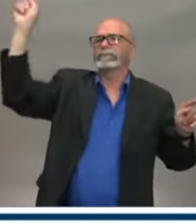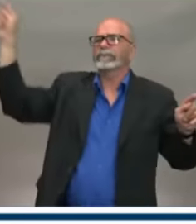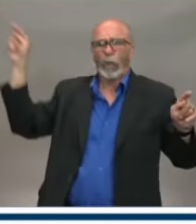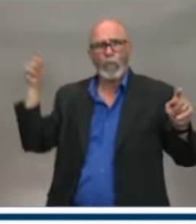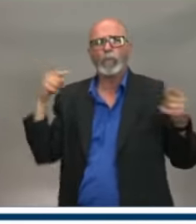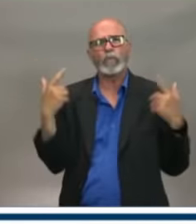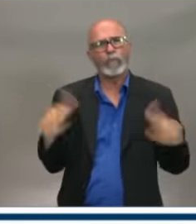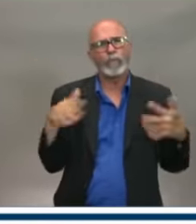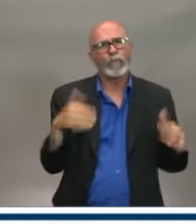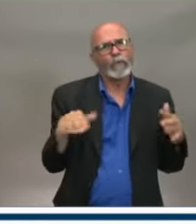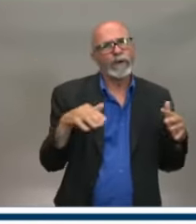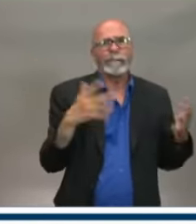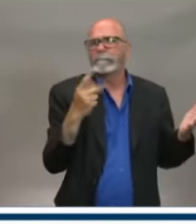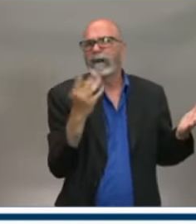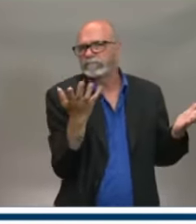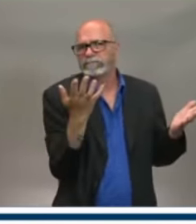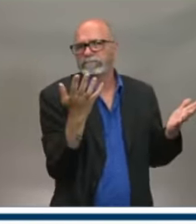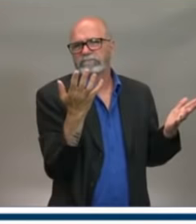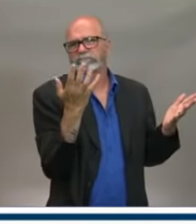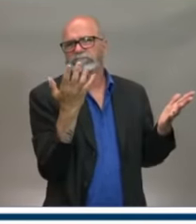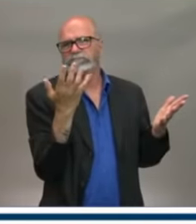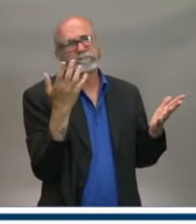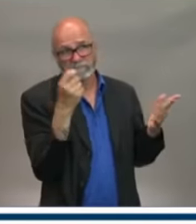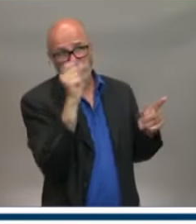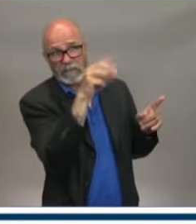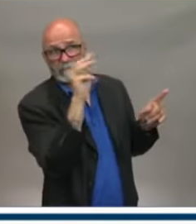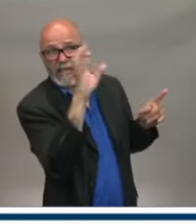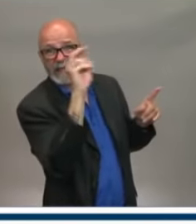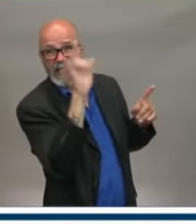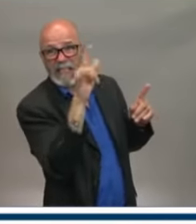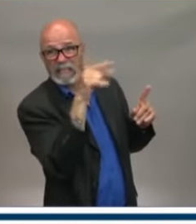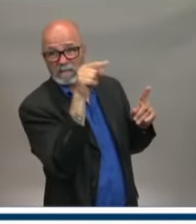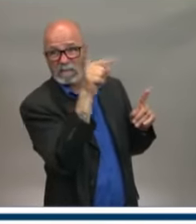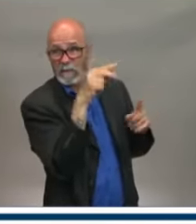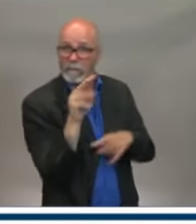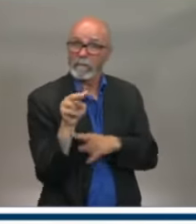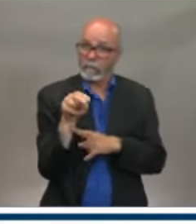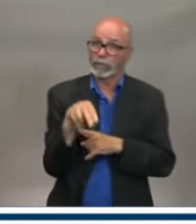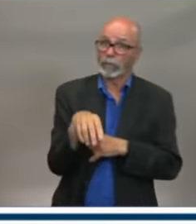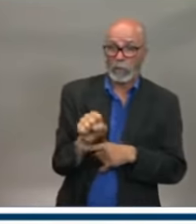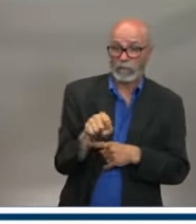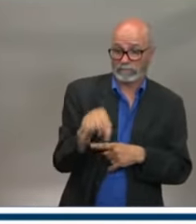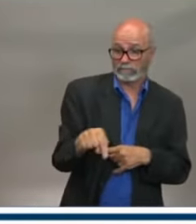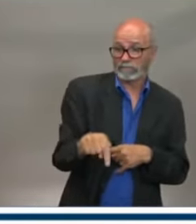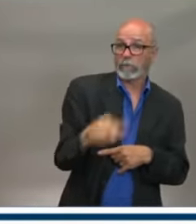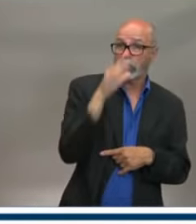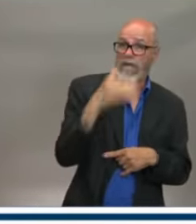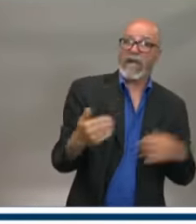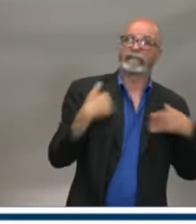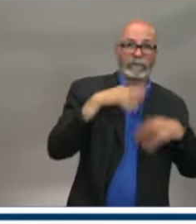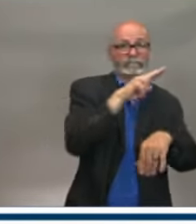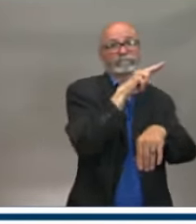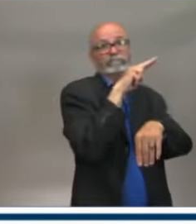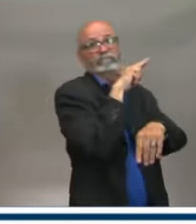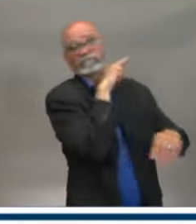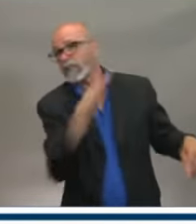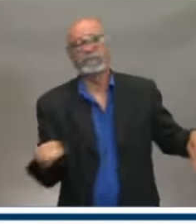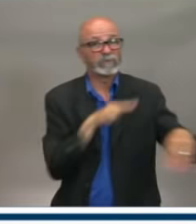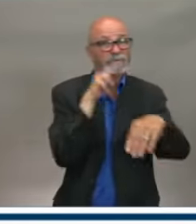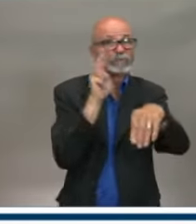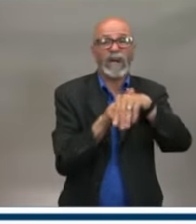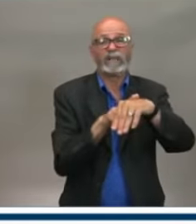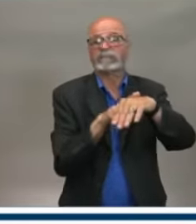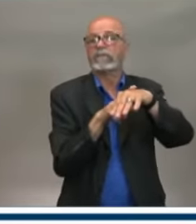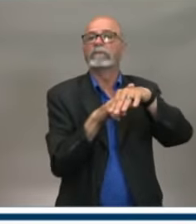wondering, Premier, if Nova Scotia would be in favor of a national public inquiry on long-term care facilities.